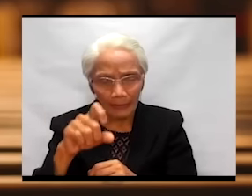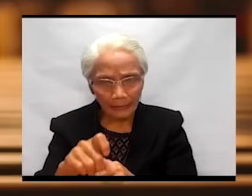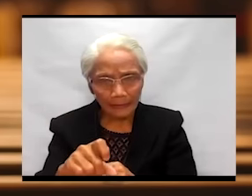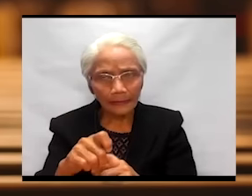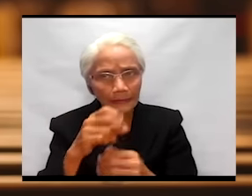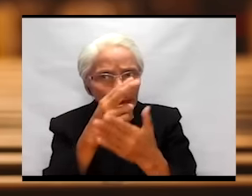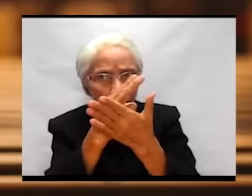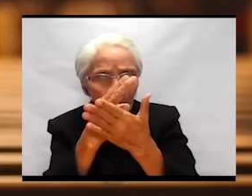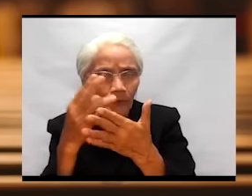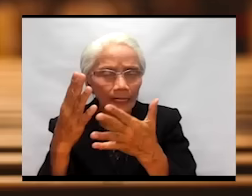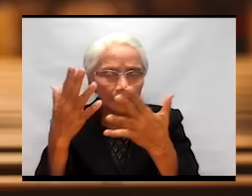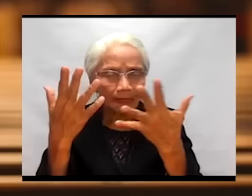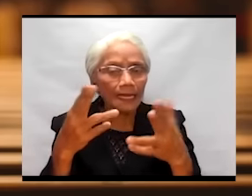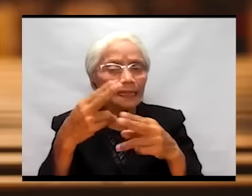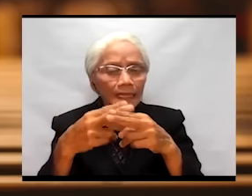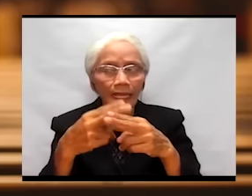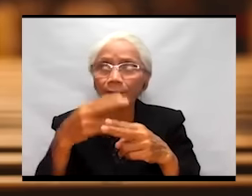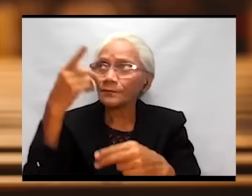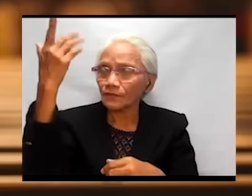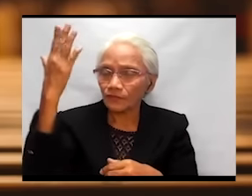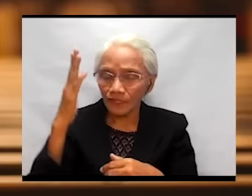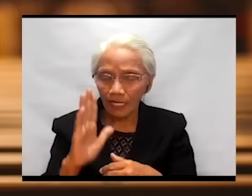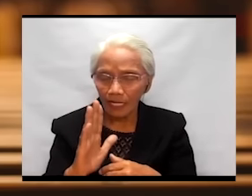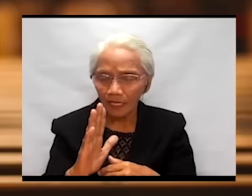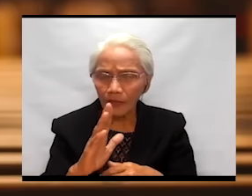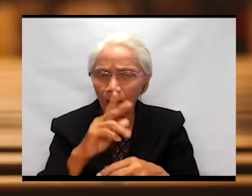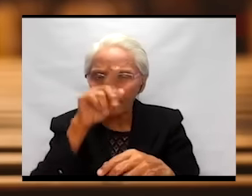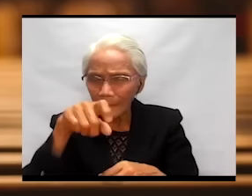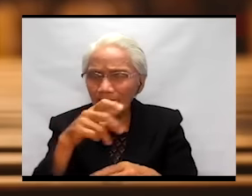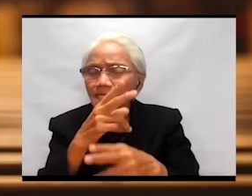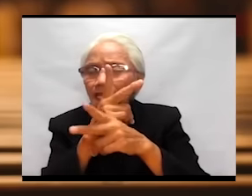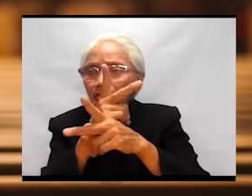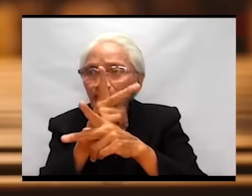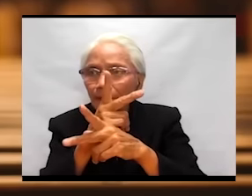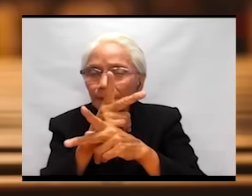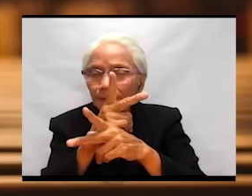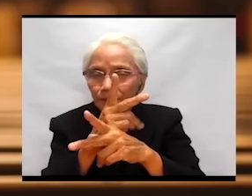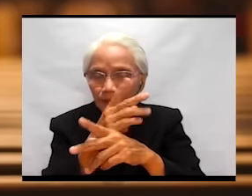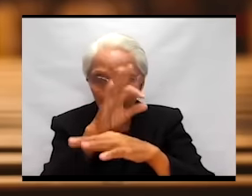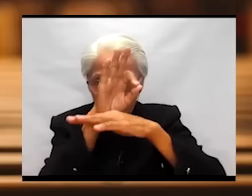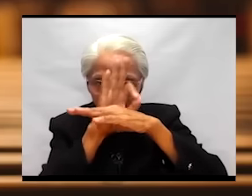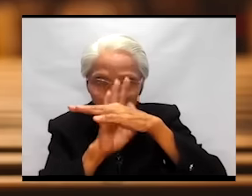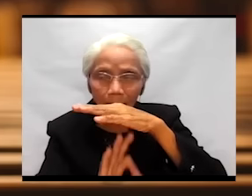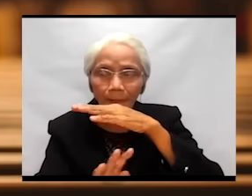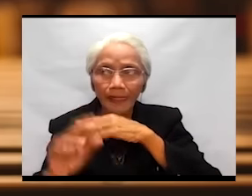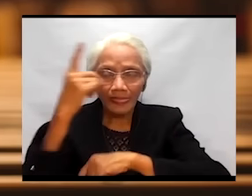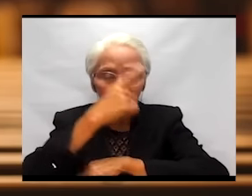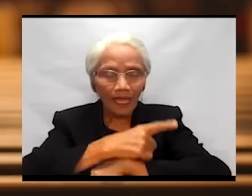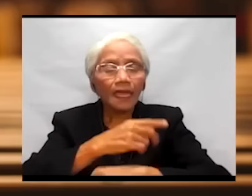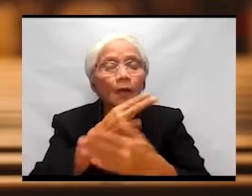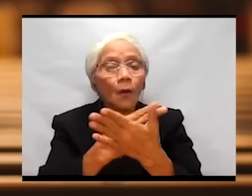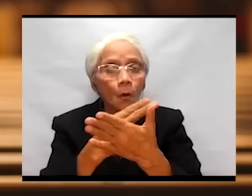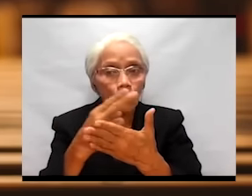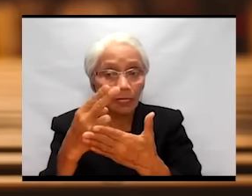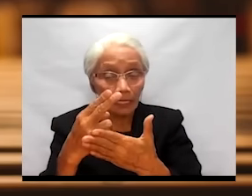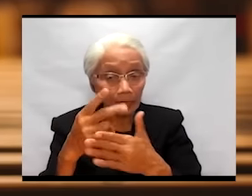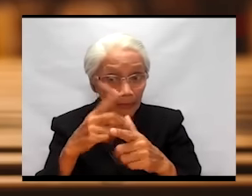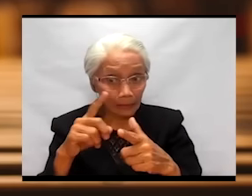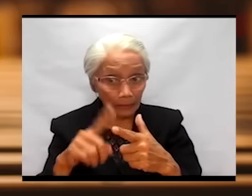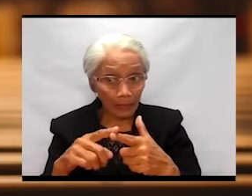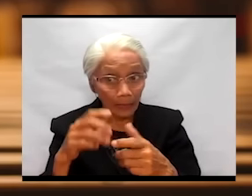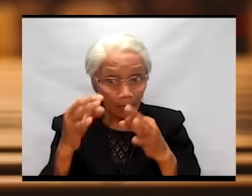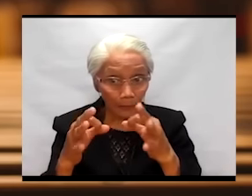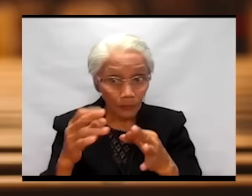the Sabbath day holy. And then if you worship the true God, you will not